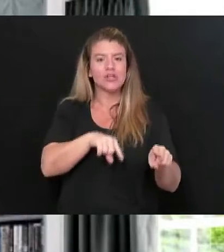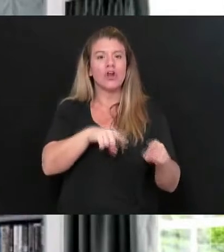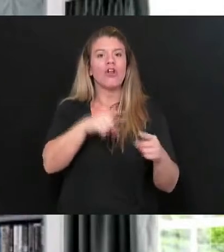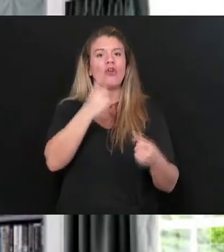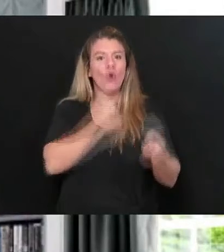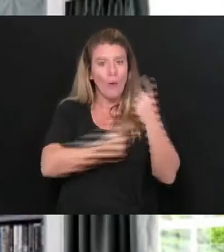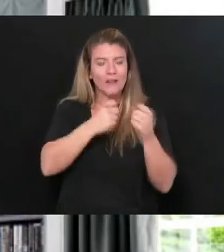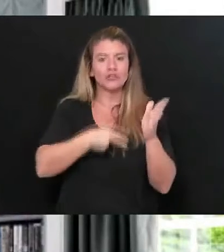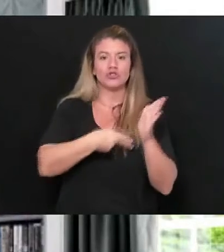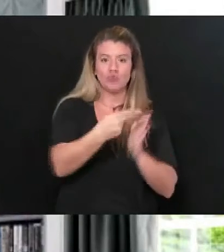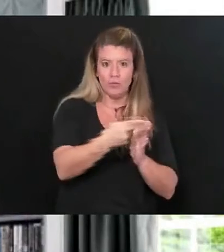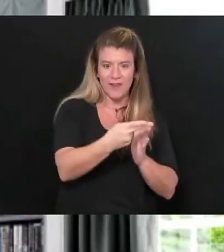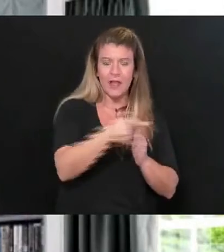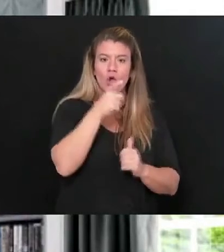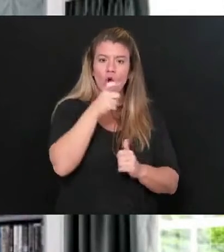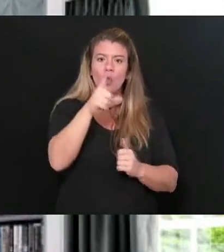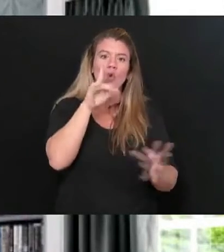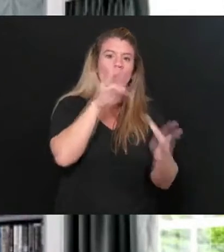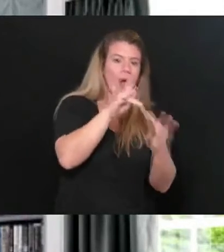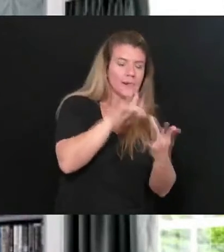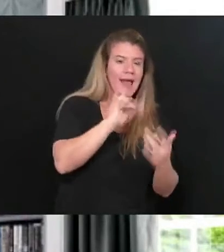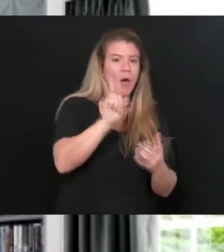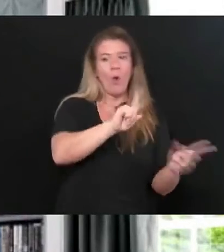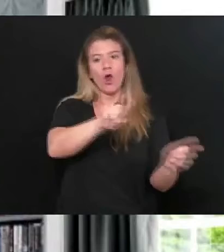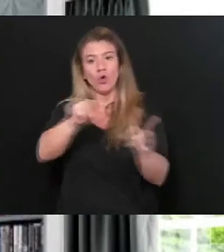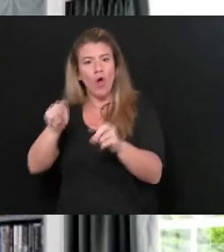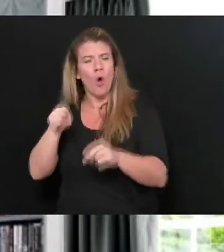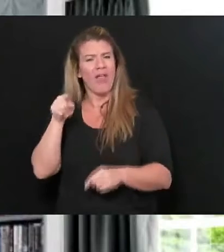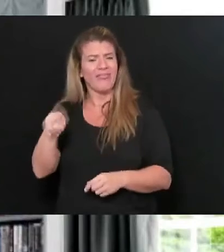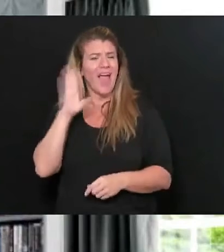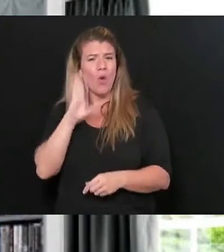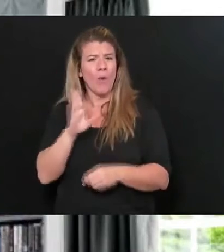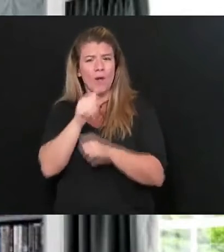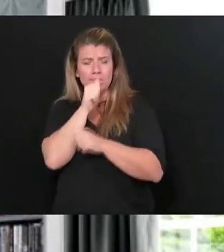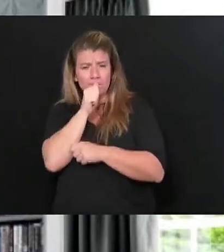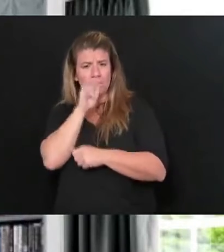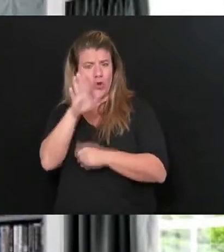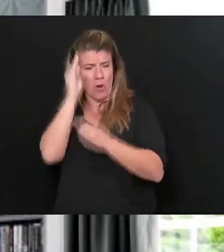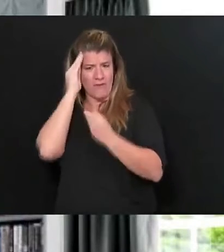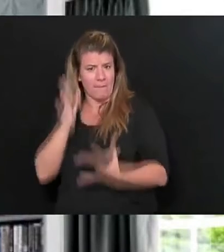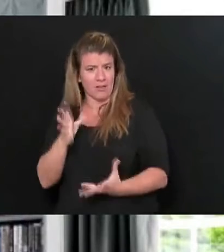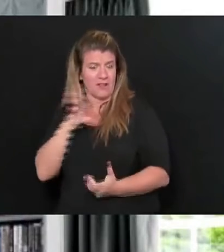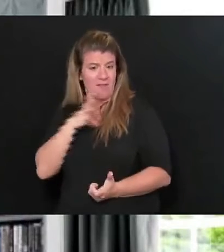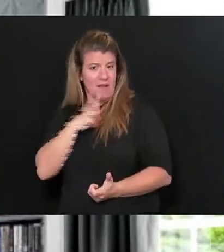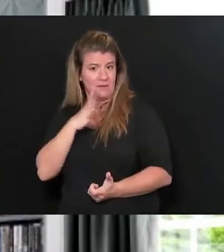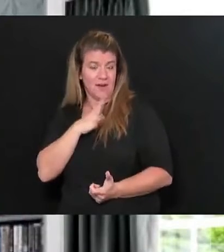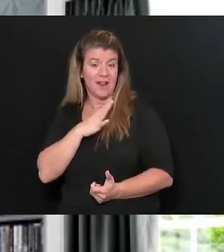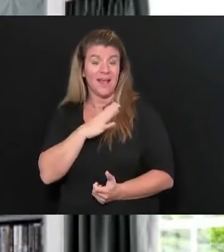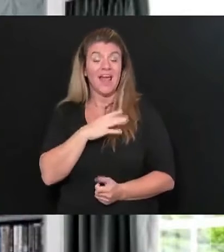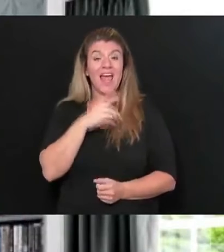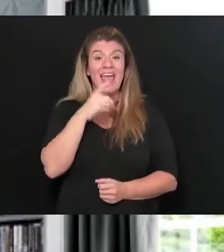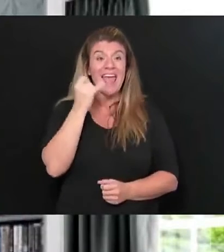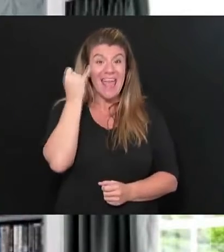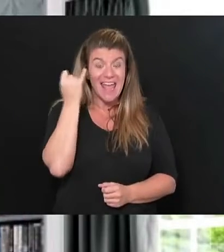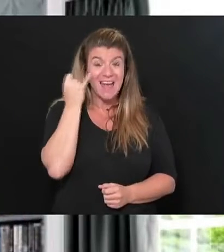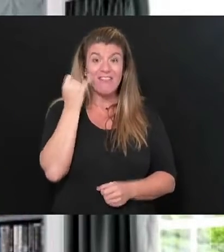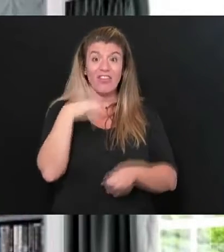confidential. The second thing that you can do is answer the phone. If you see a call from your local health department